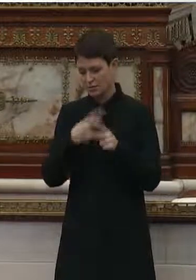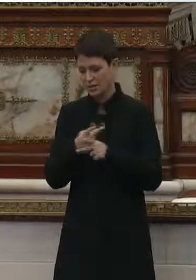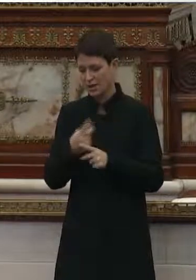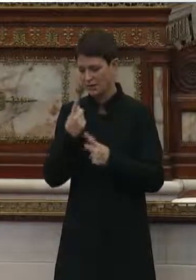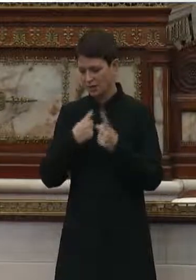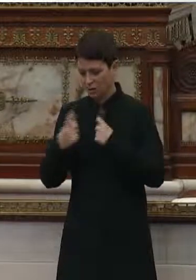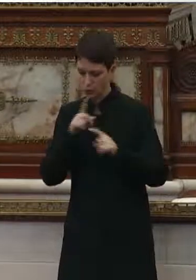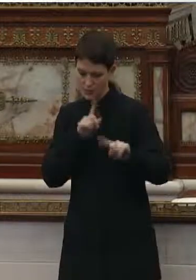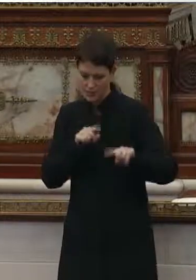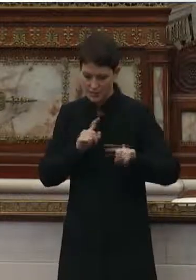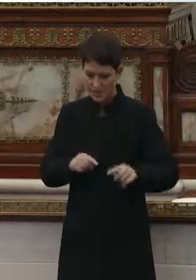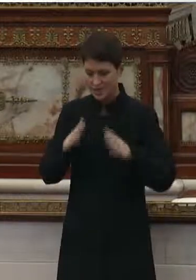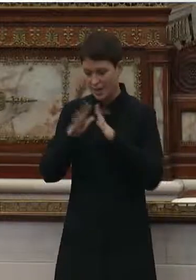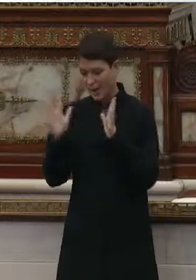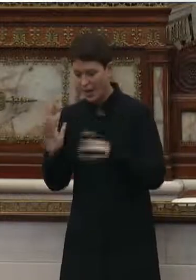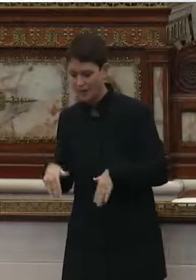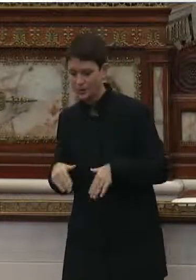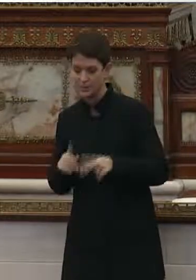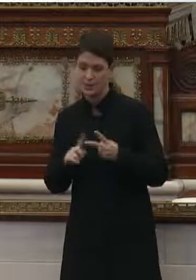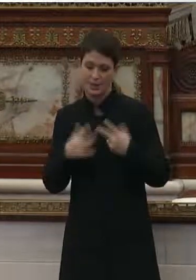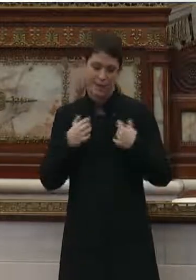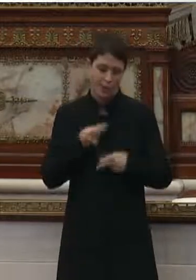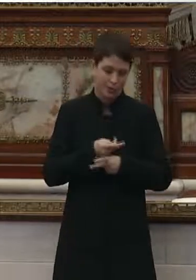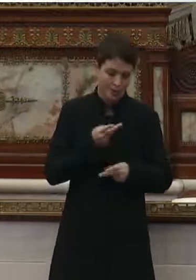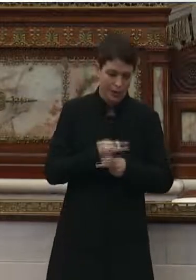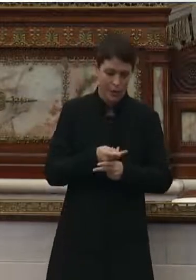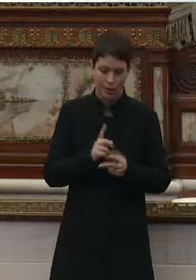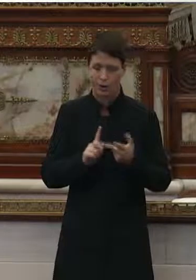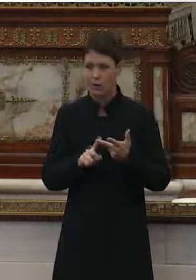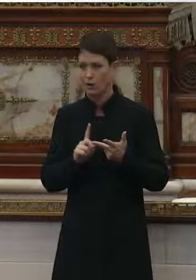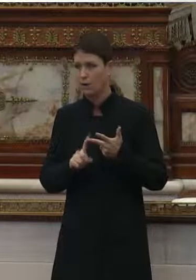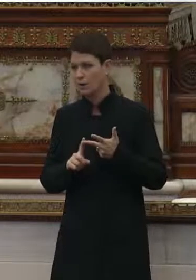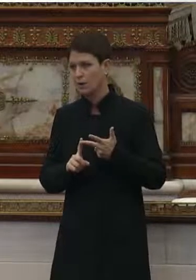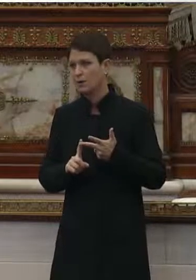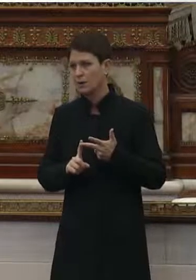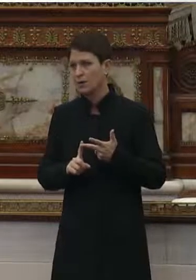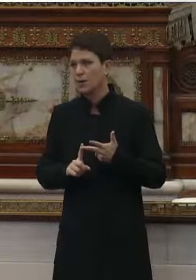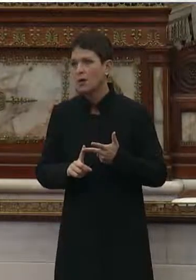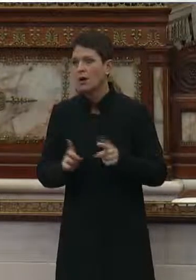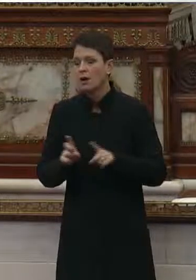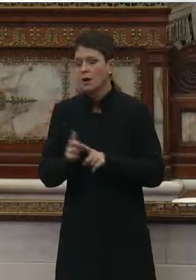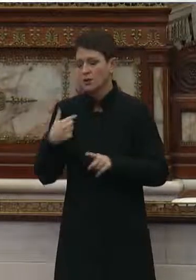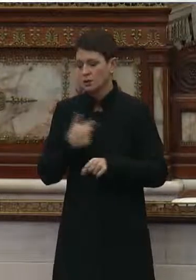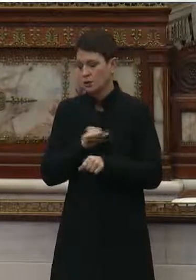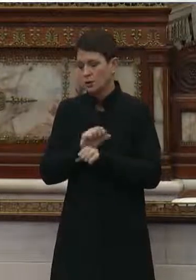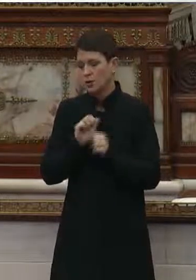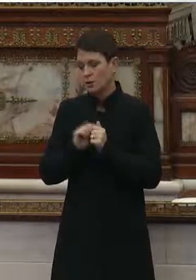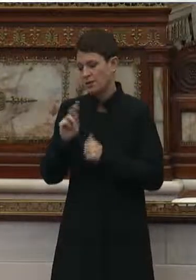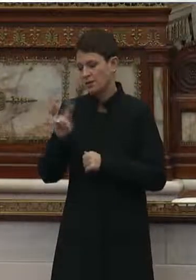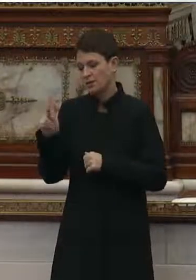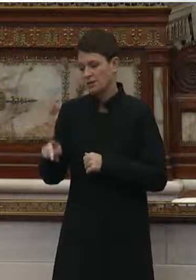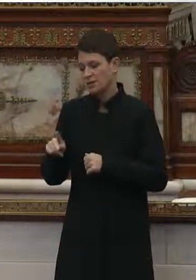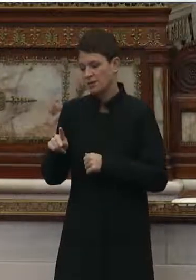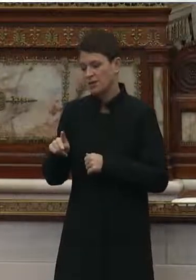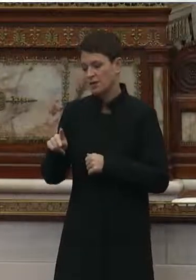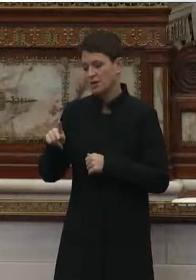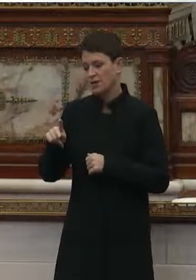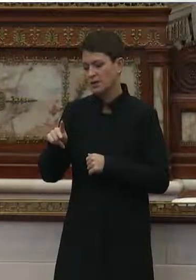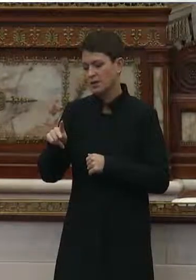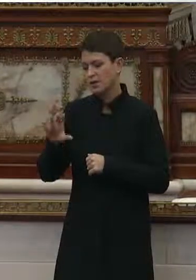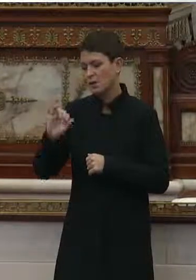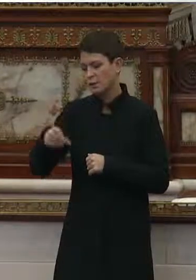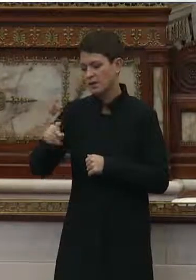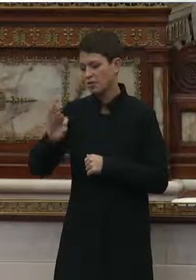inquiries, whether housing, health care issues. And we also work with the Philadelphia Corporation for